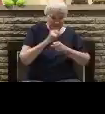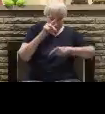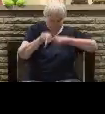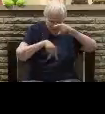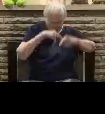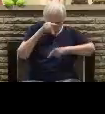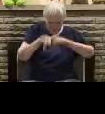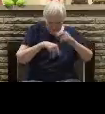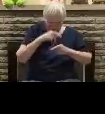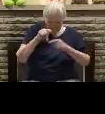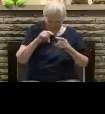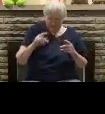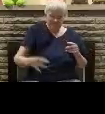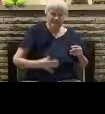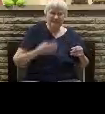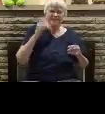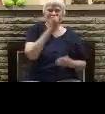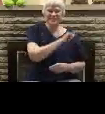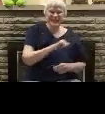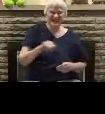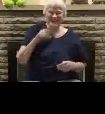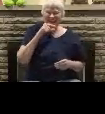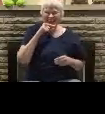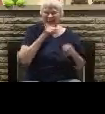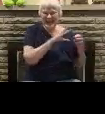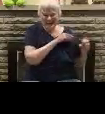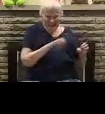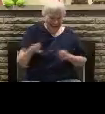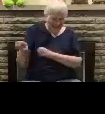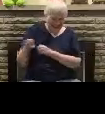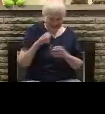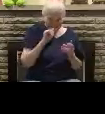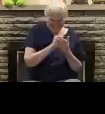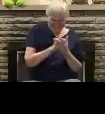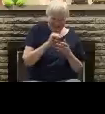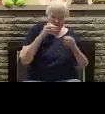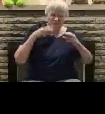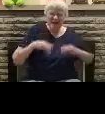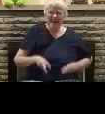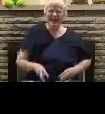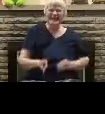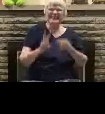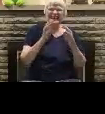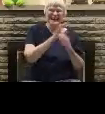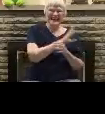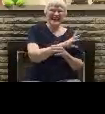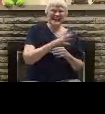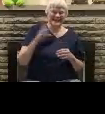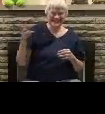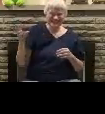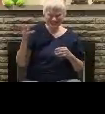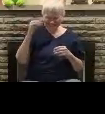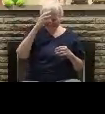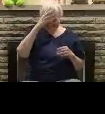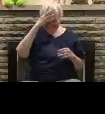just be curious, and they'll put on a wig or a dress or something, and their parents, it's almost like they want it. And they say,